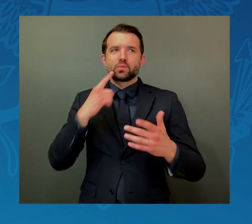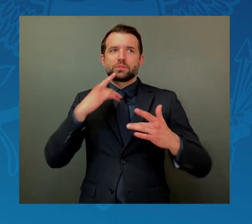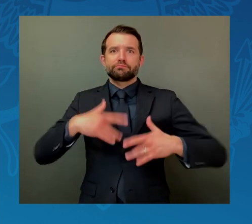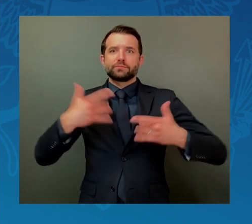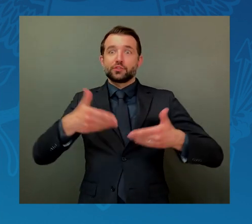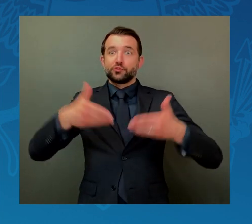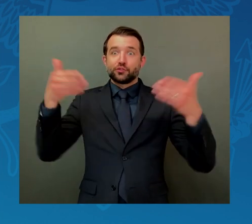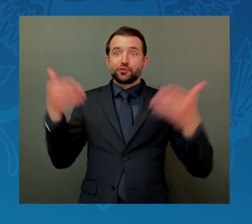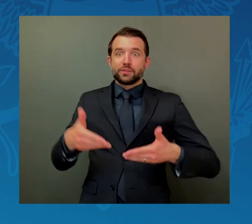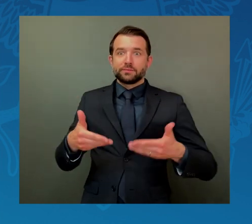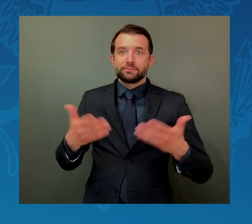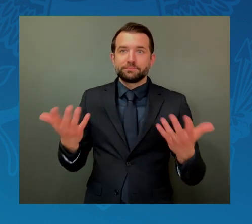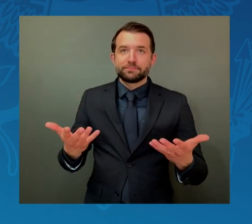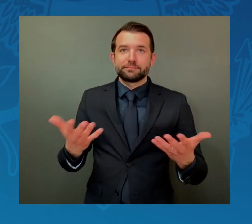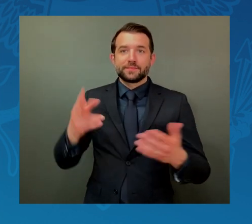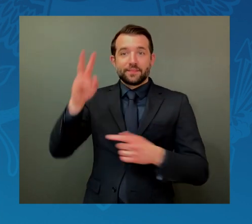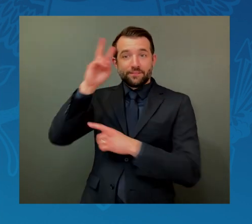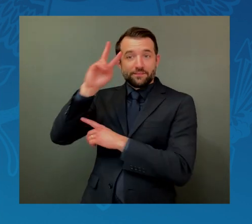Kamala Harris.